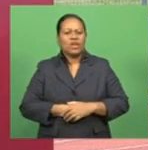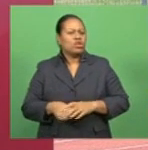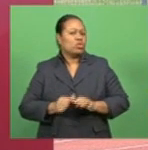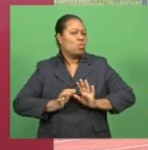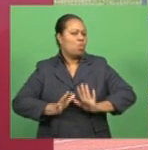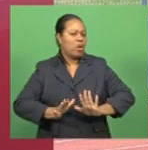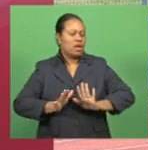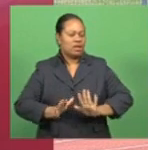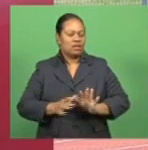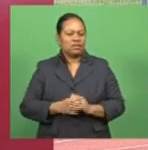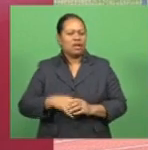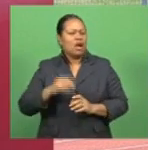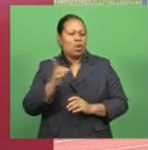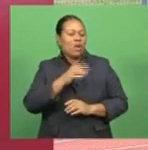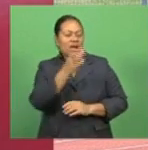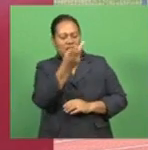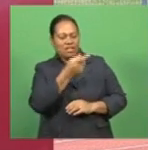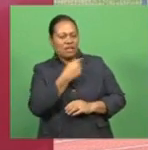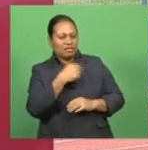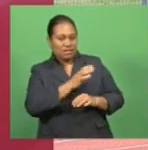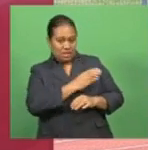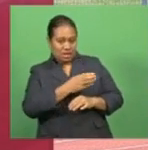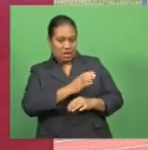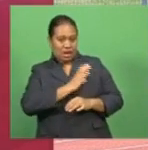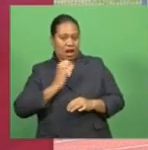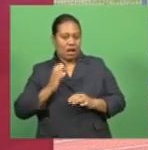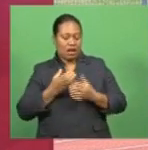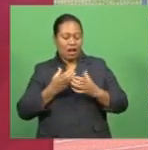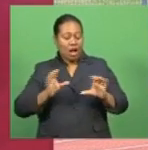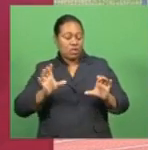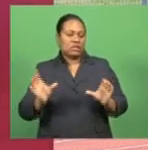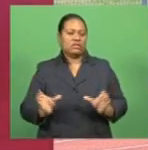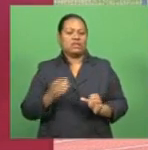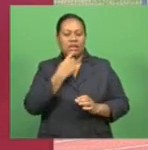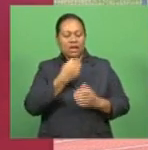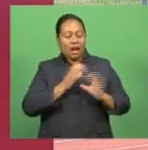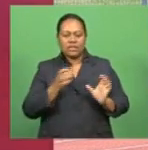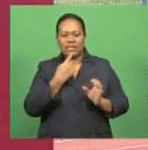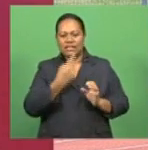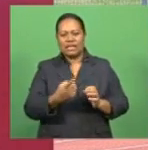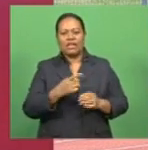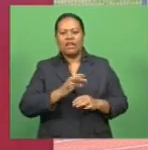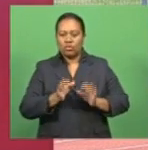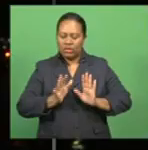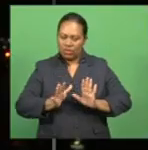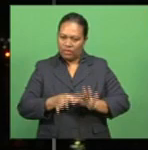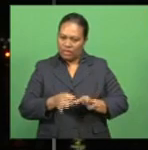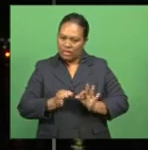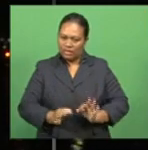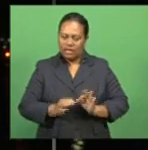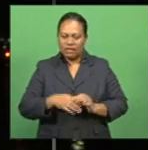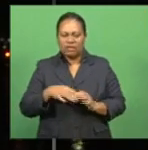first to see what the Pacific Council does, because for all we know, they might defer it to the following year.